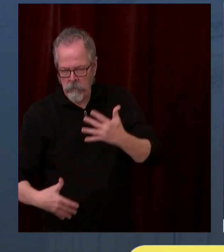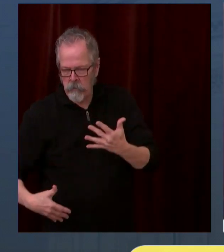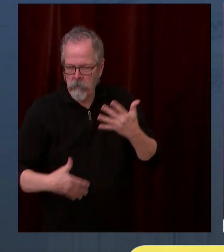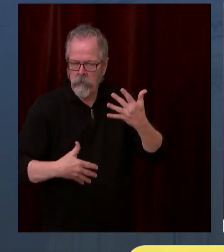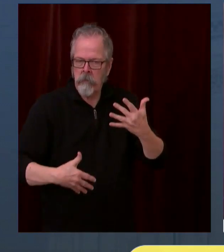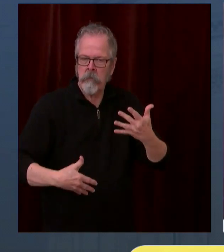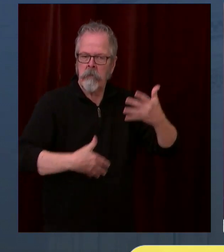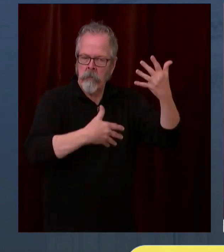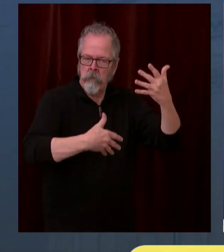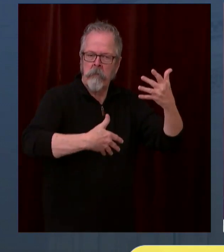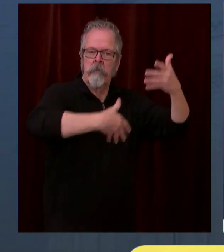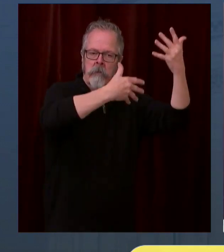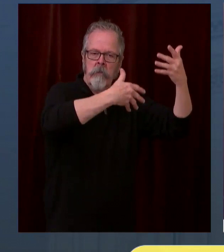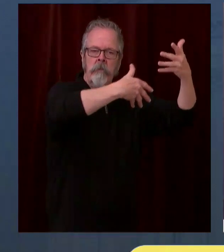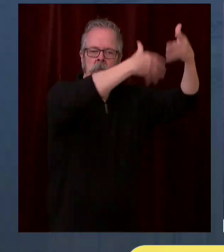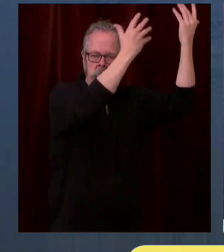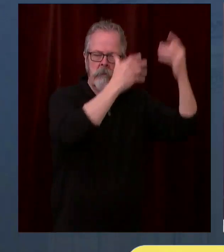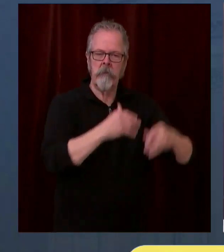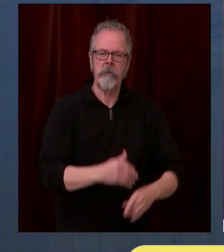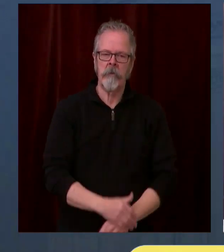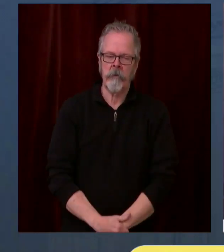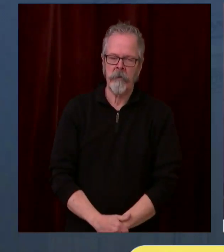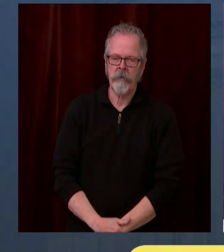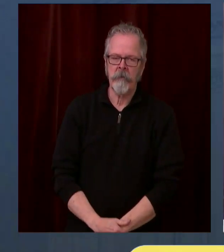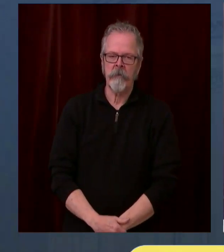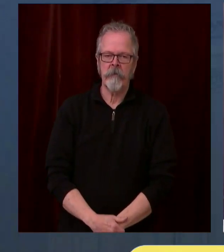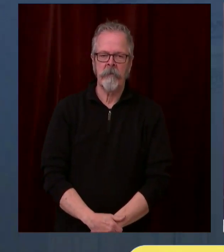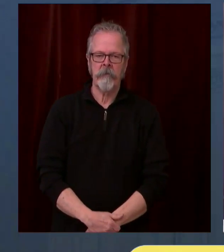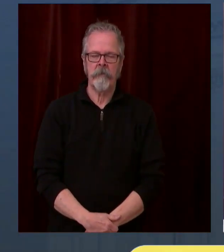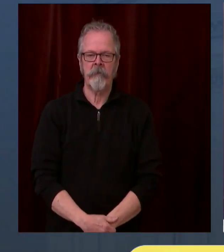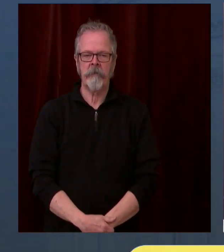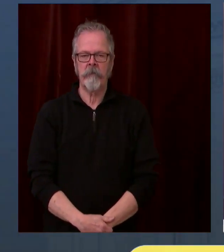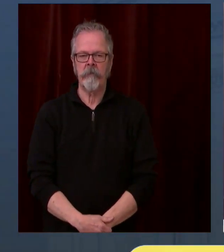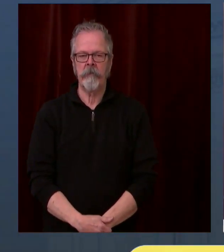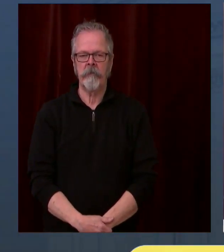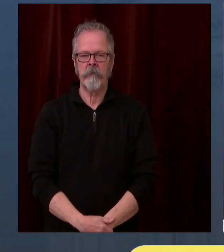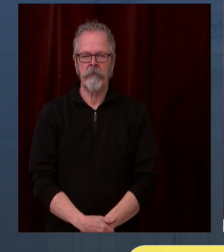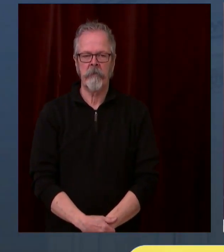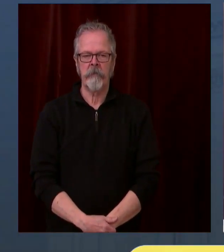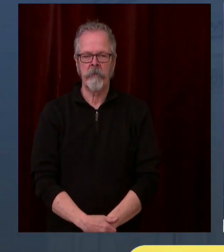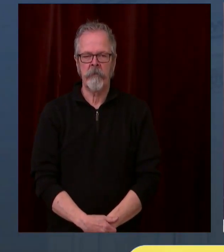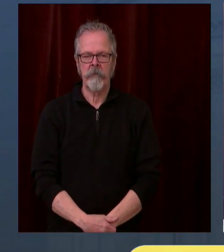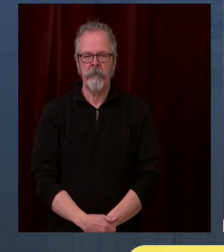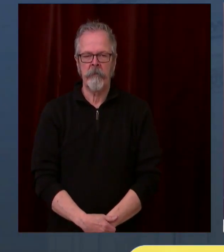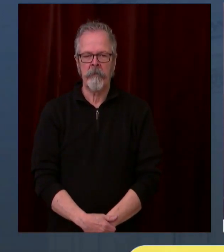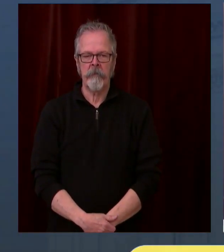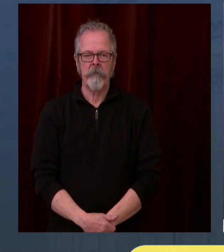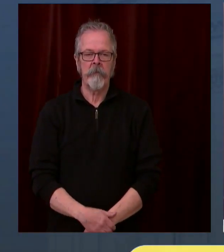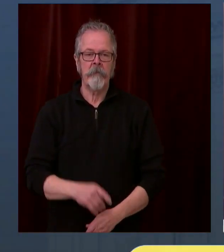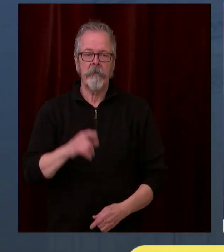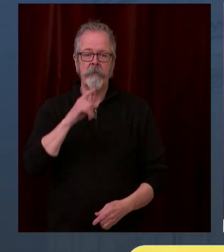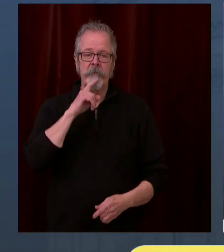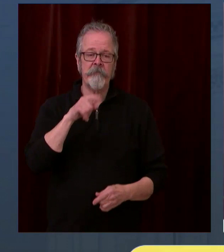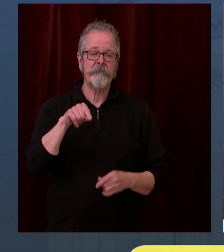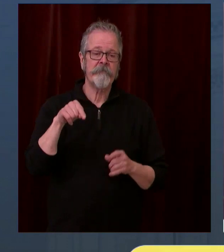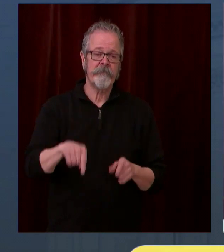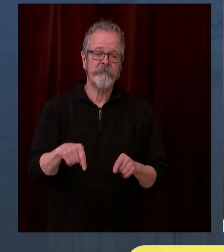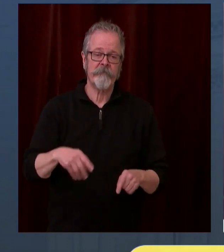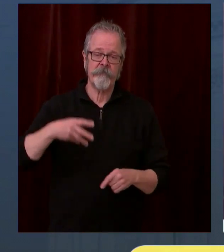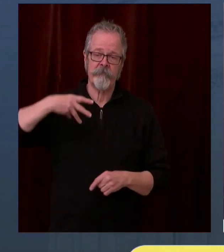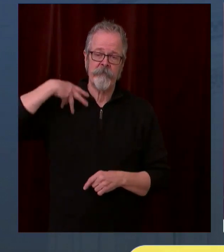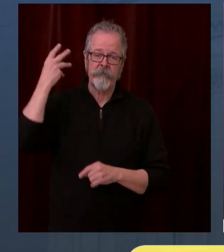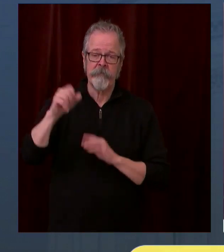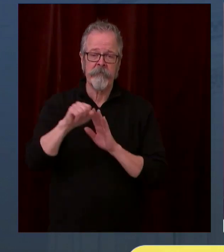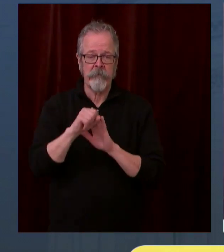consistent in moving from any of the phases or any of the tiers to future ones. But again, we're